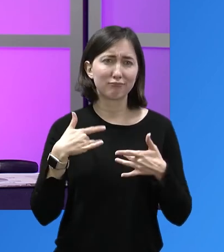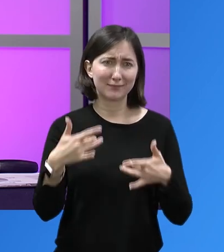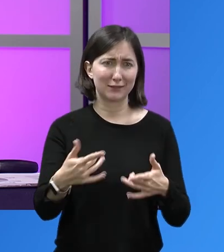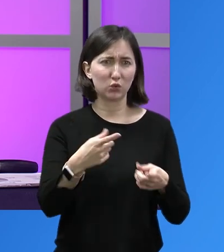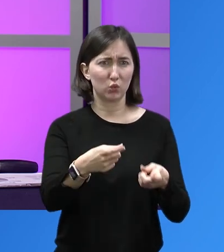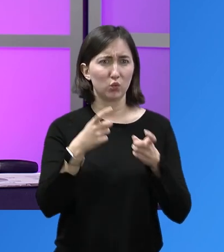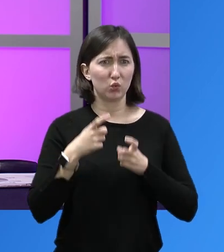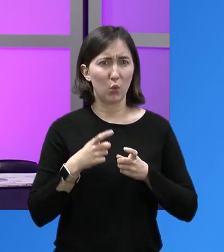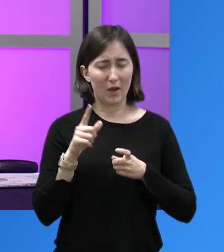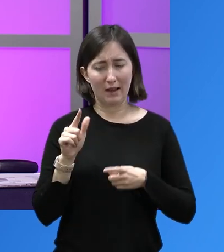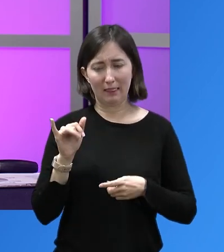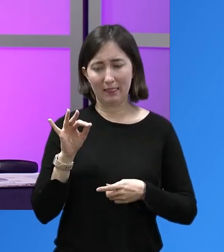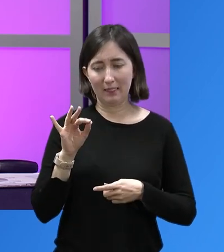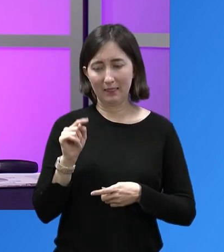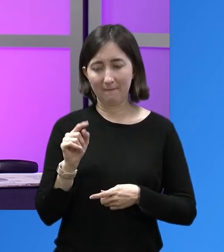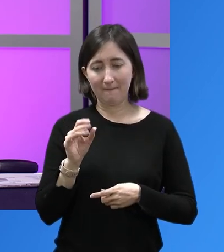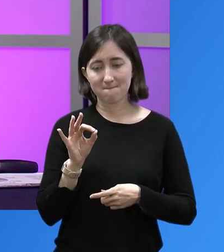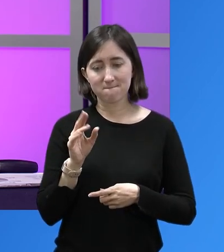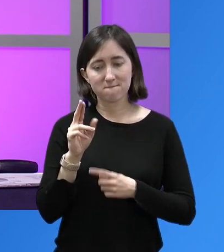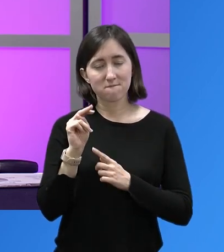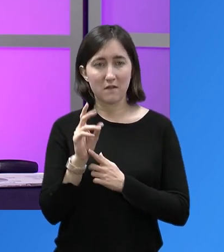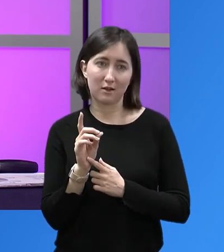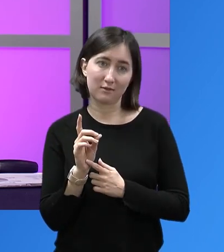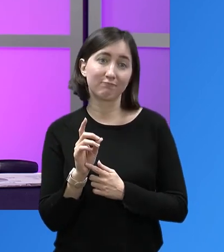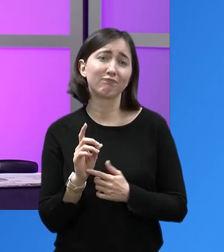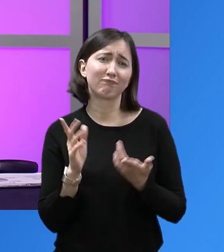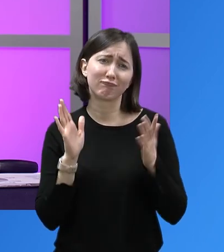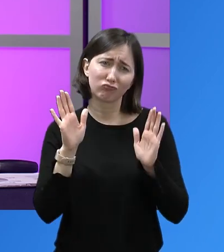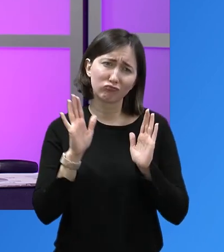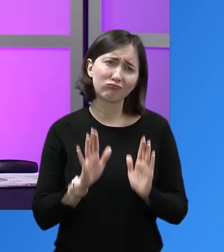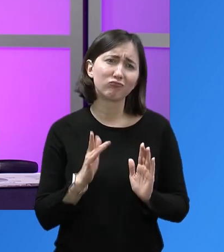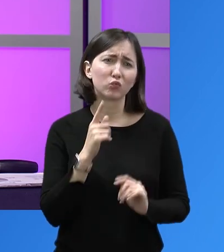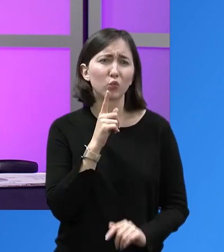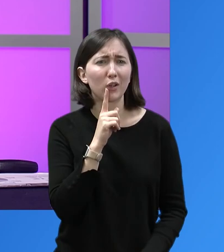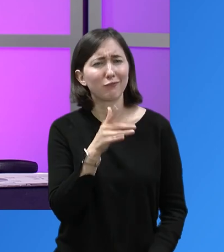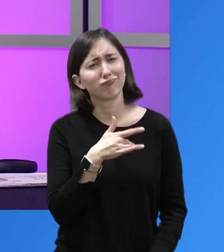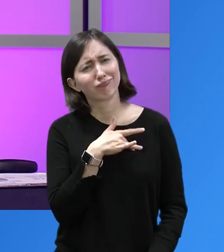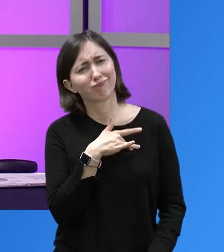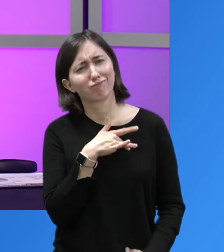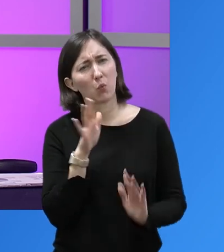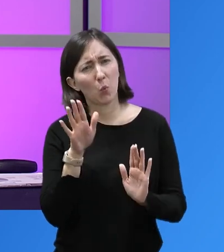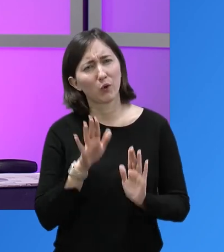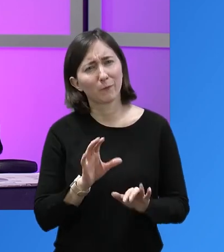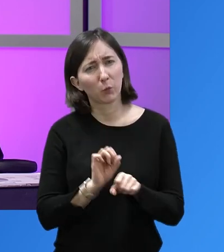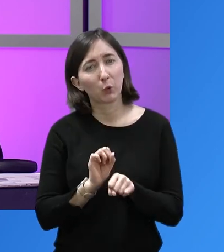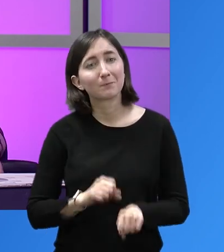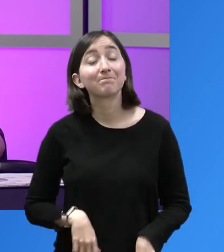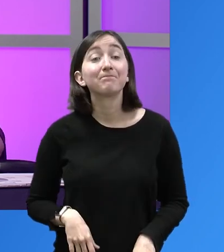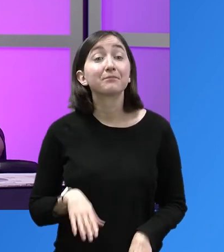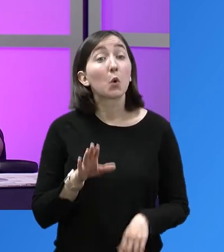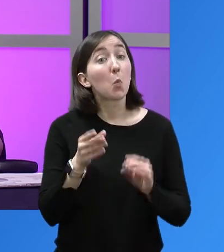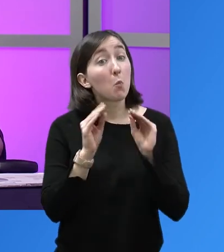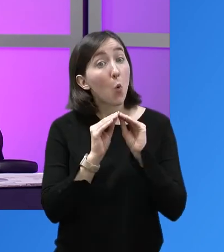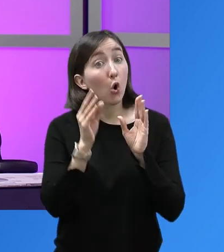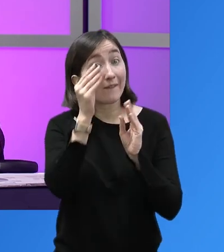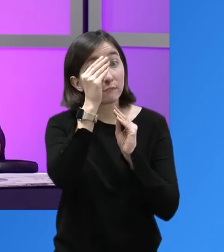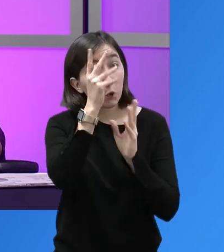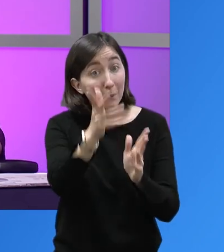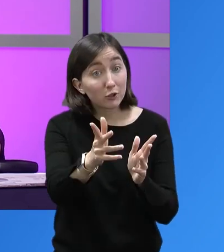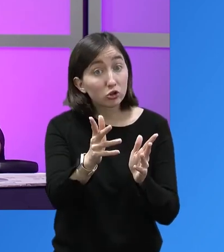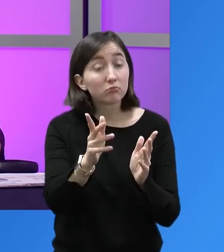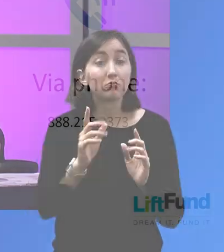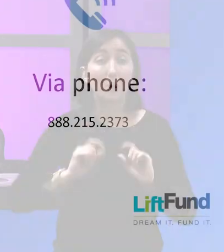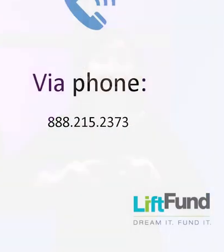donate to live fund. So it's very rewarding to be in this kind of work. So in closing, if you want more